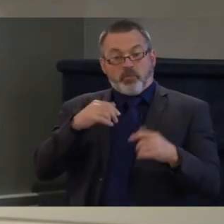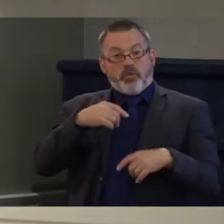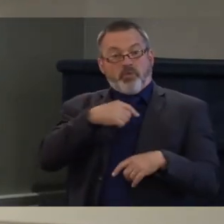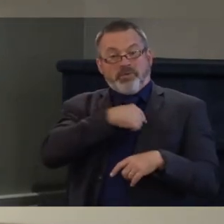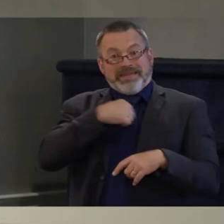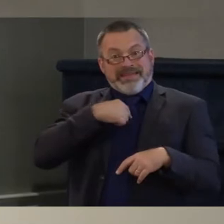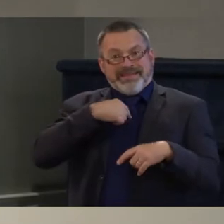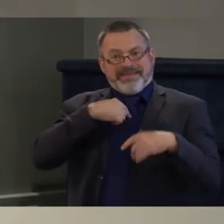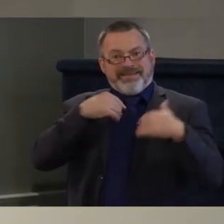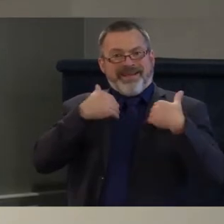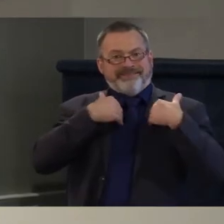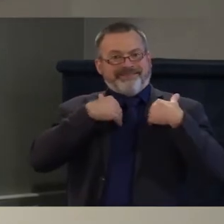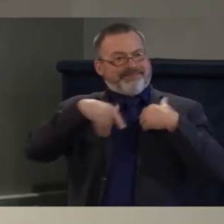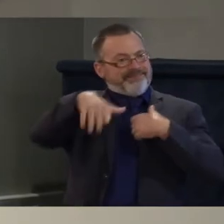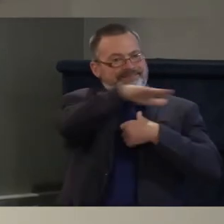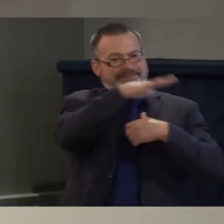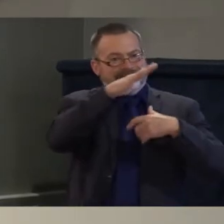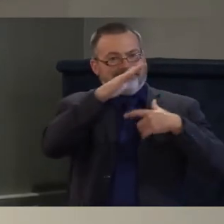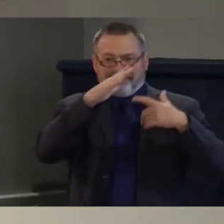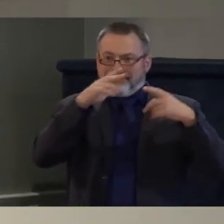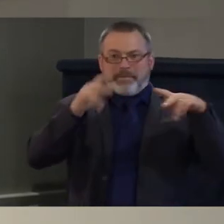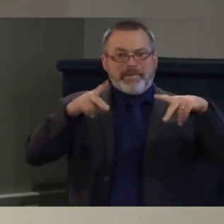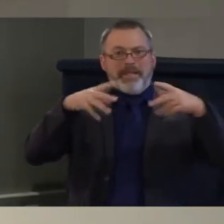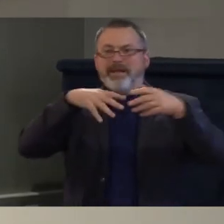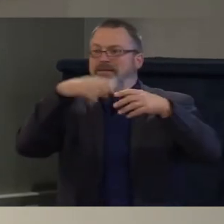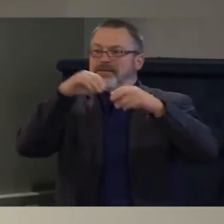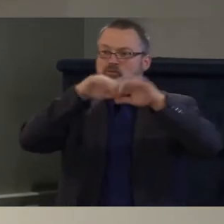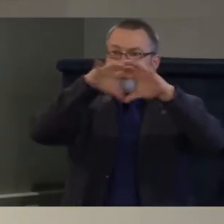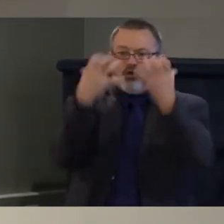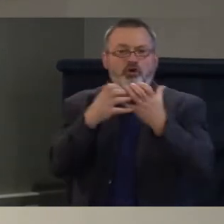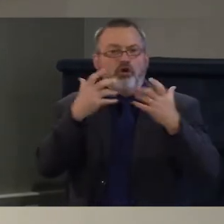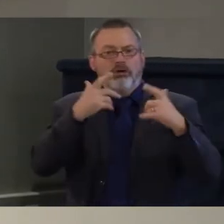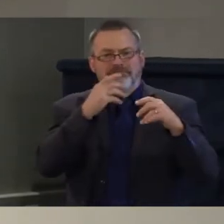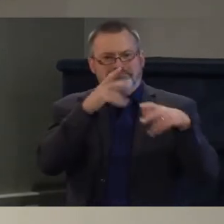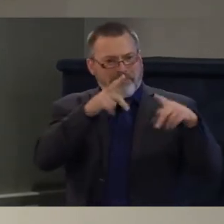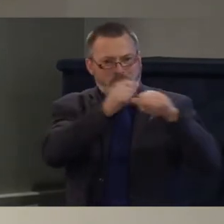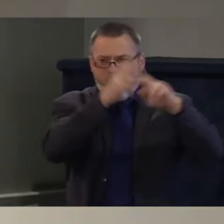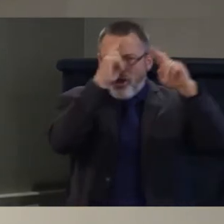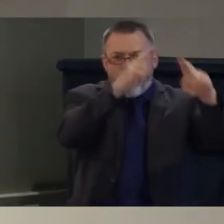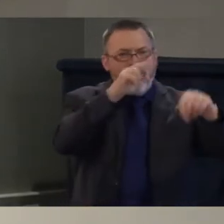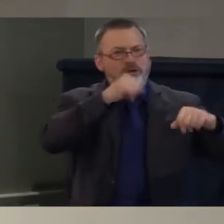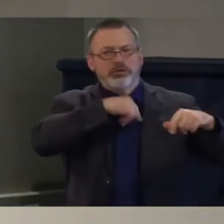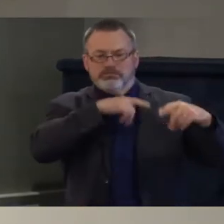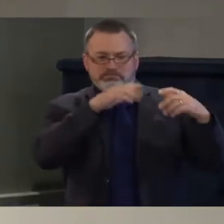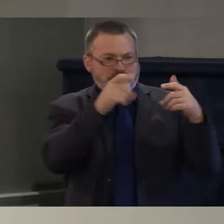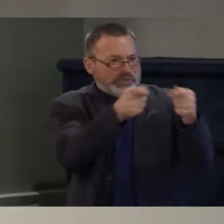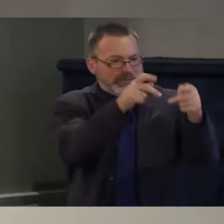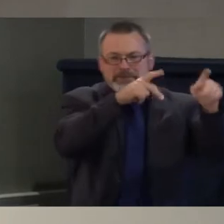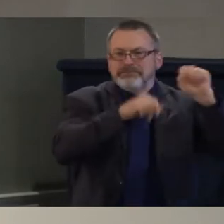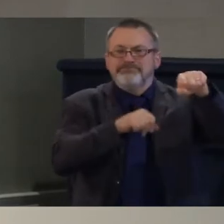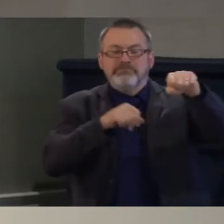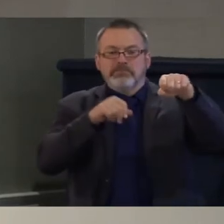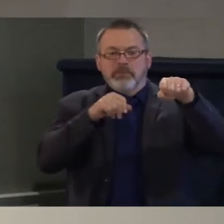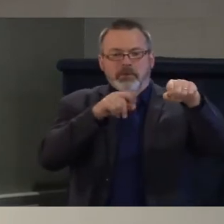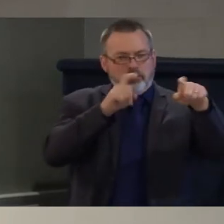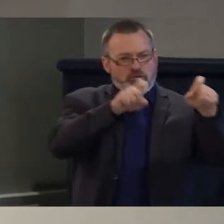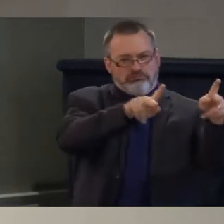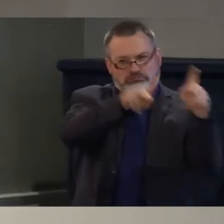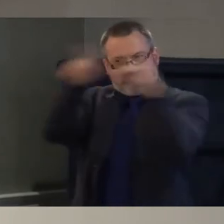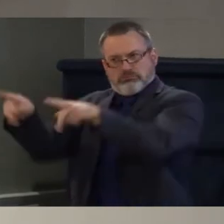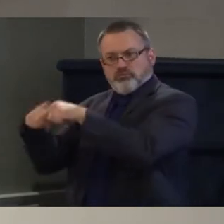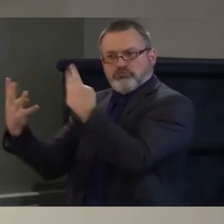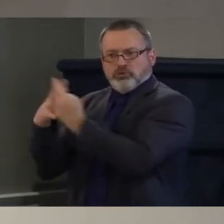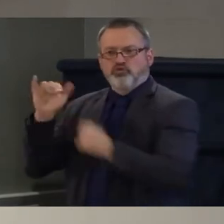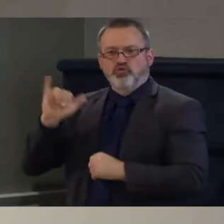And I think we can't begin to talk about this subject until we recognize that in the big picture, the United States has one fifth